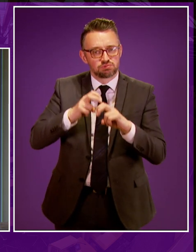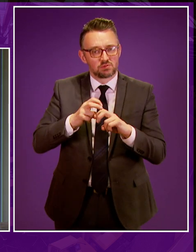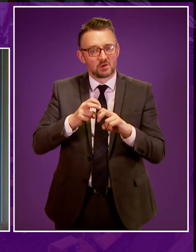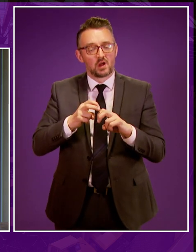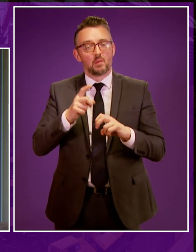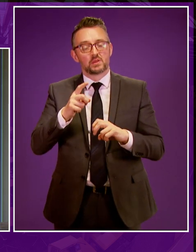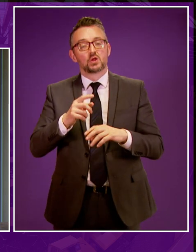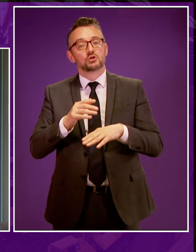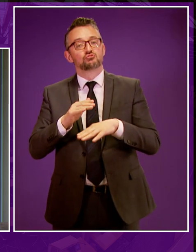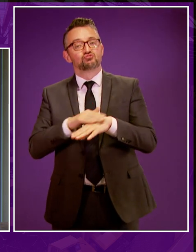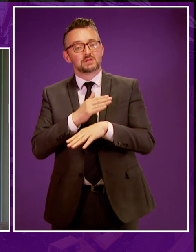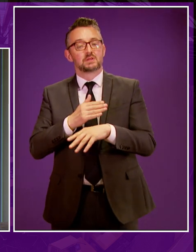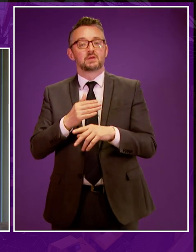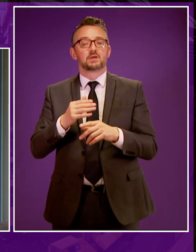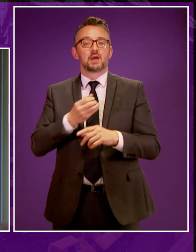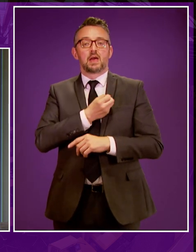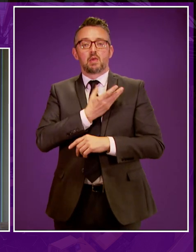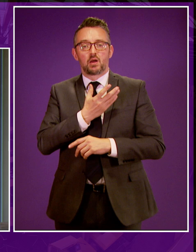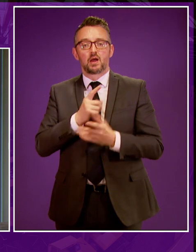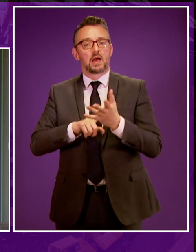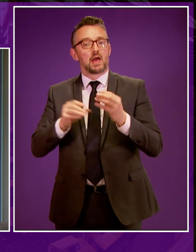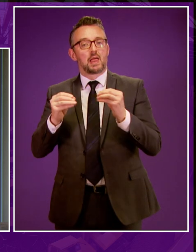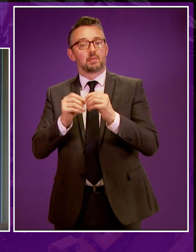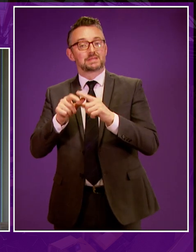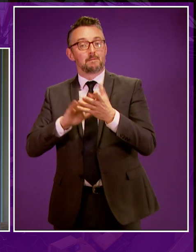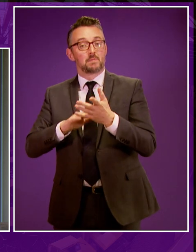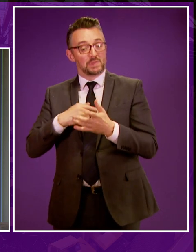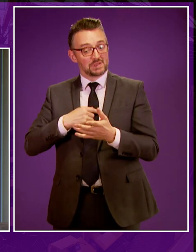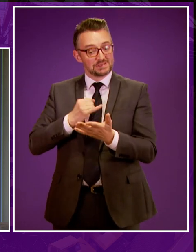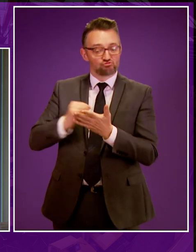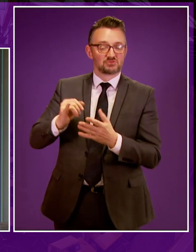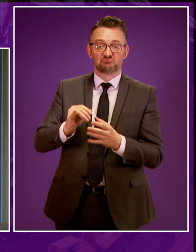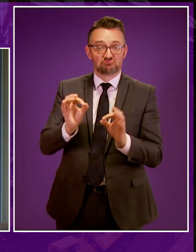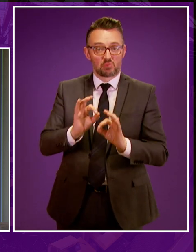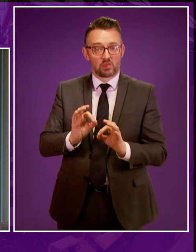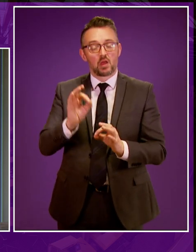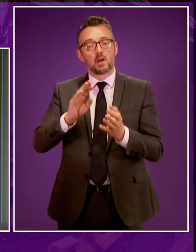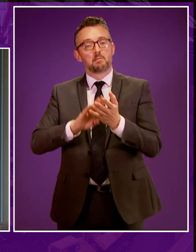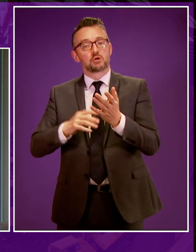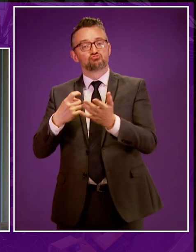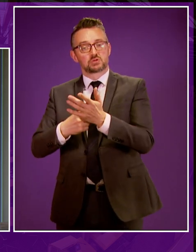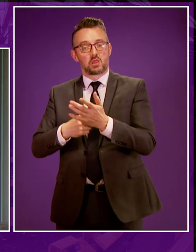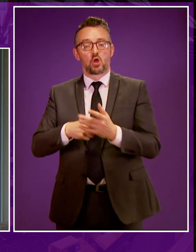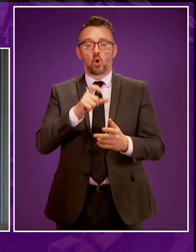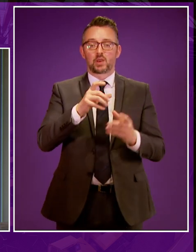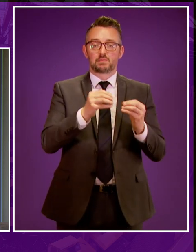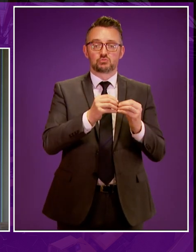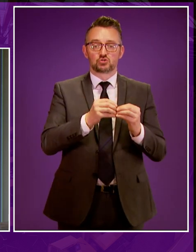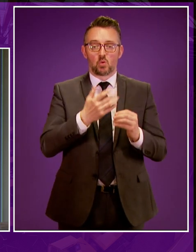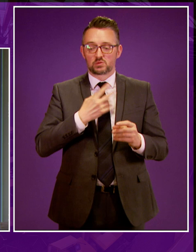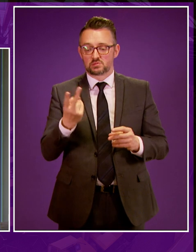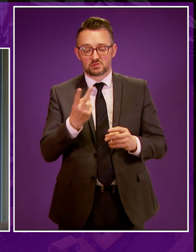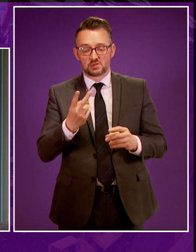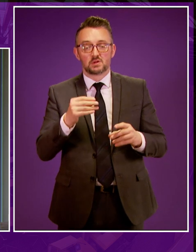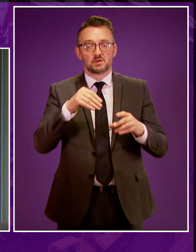very little in the Green, Labour and Lib Dem amendments that I can disagree with. The call by Mark Ruskell and Claudia Beamish to incorporate the